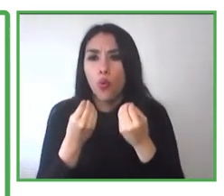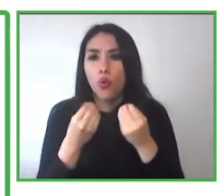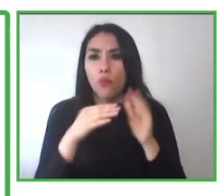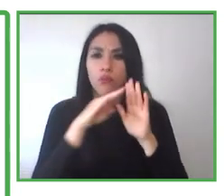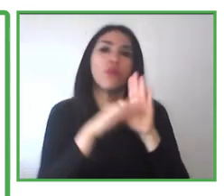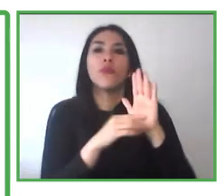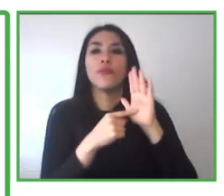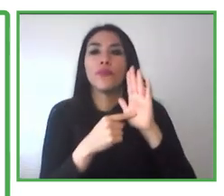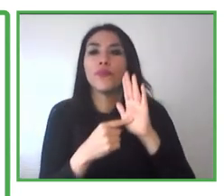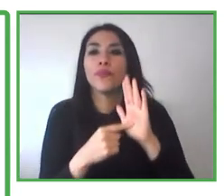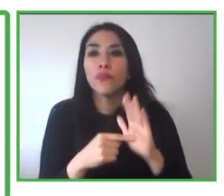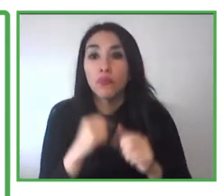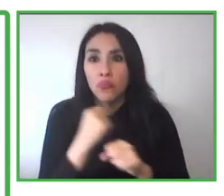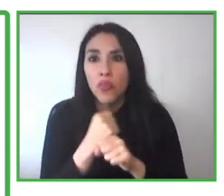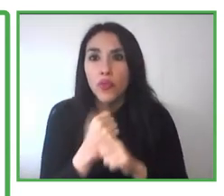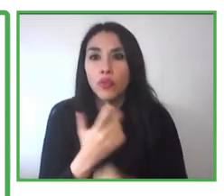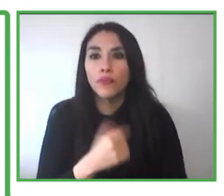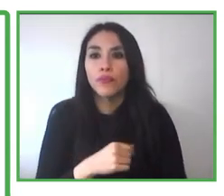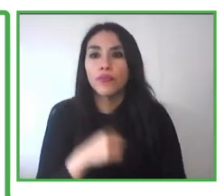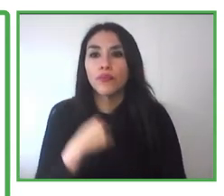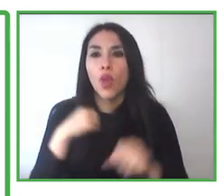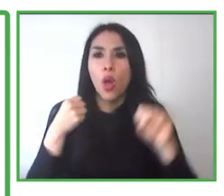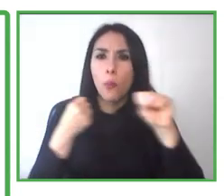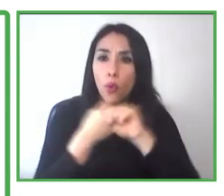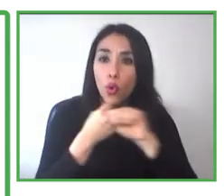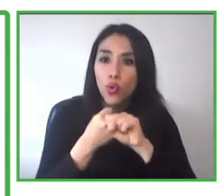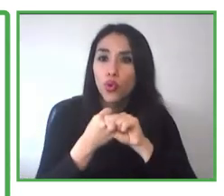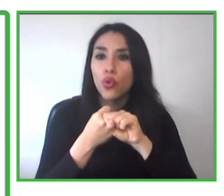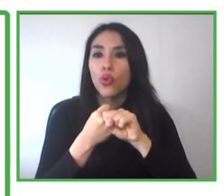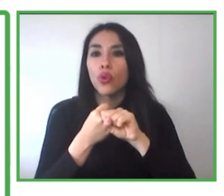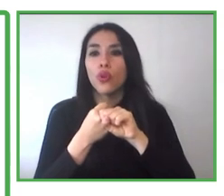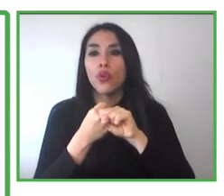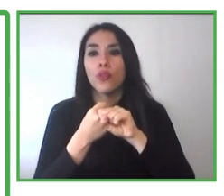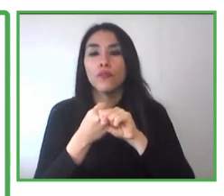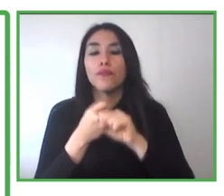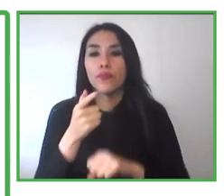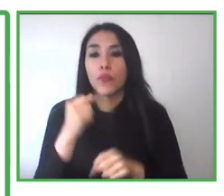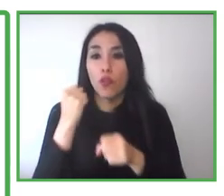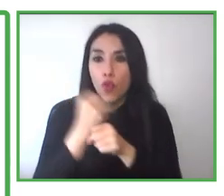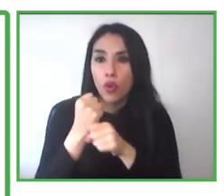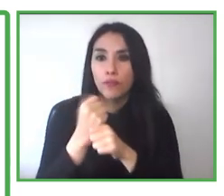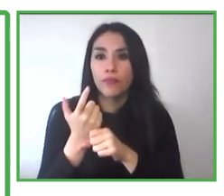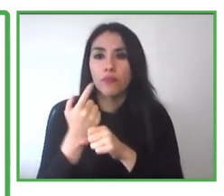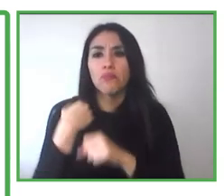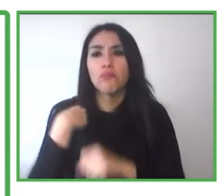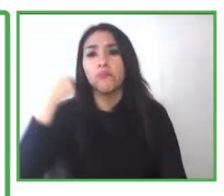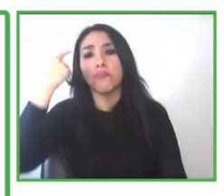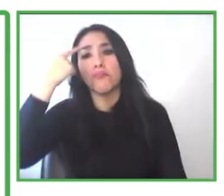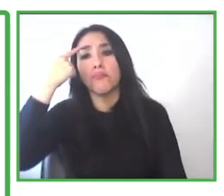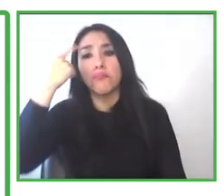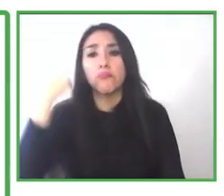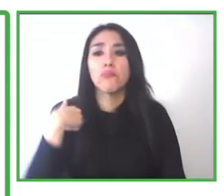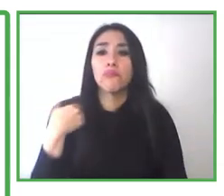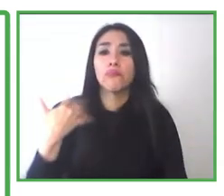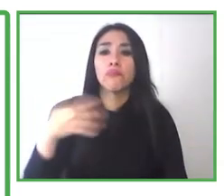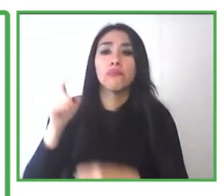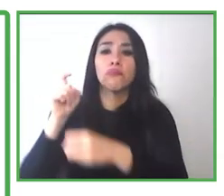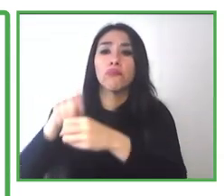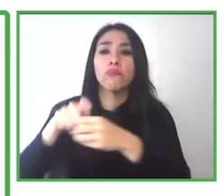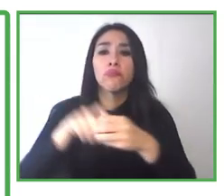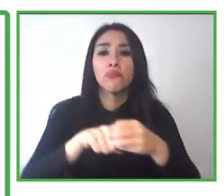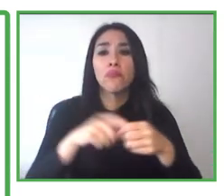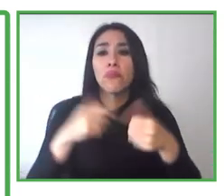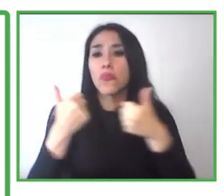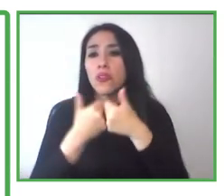work. So facing the need, we decided to create a